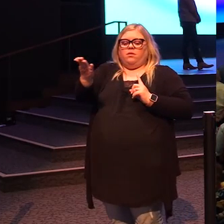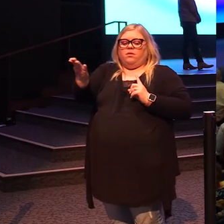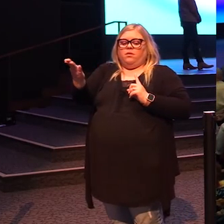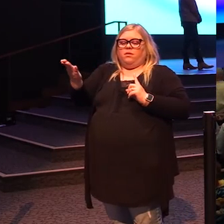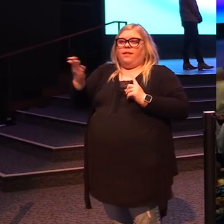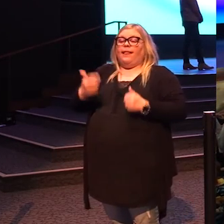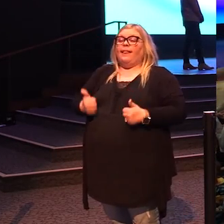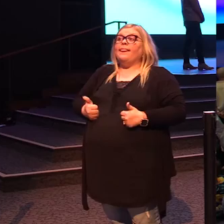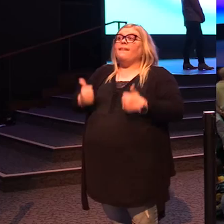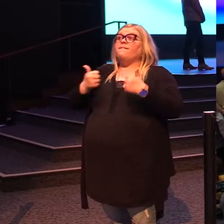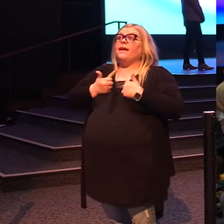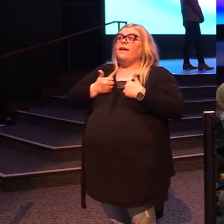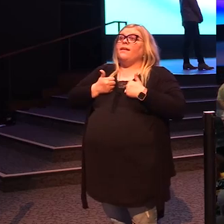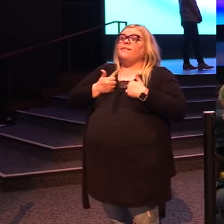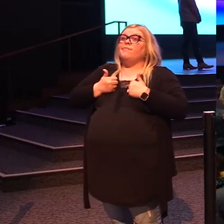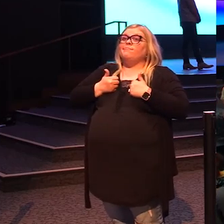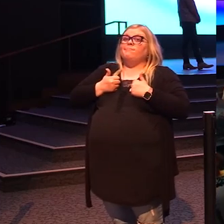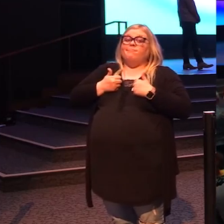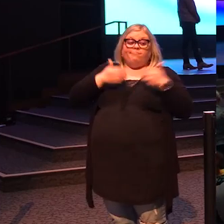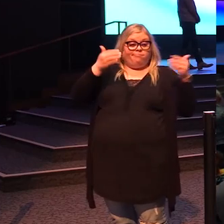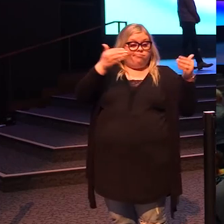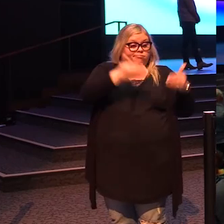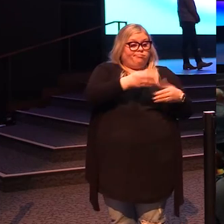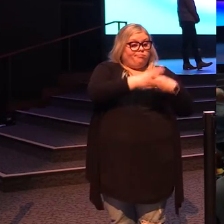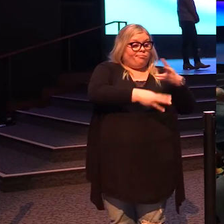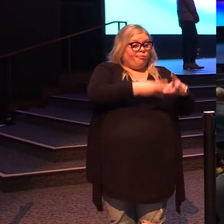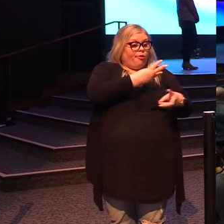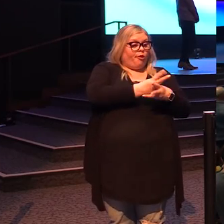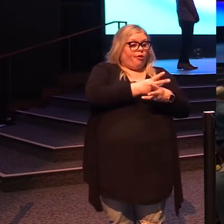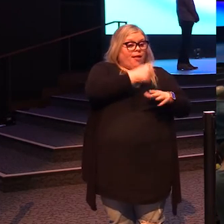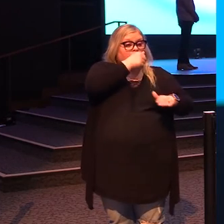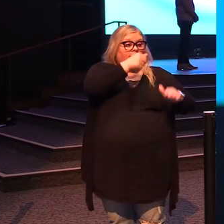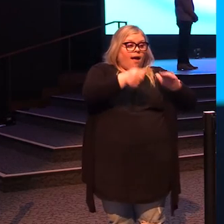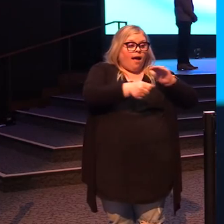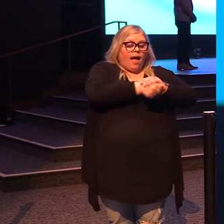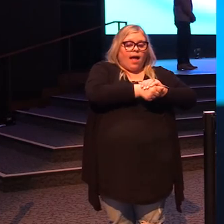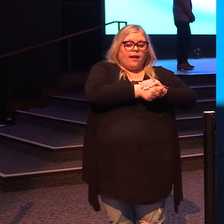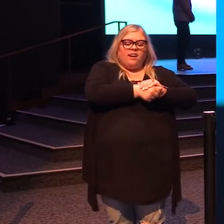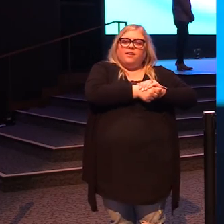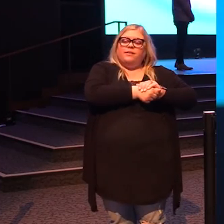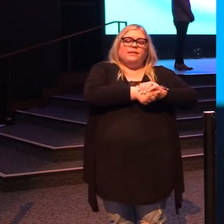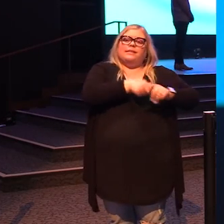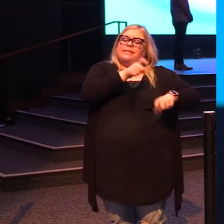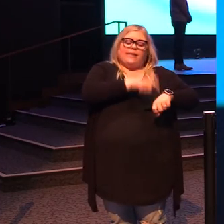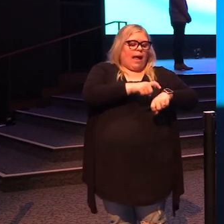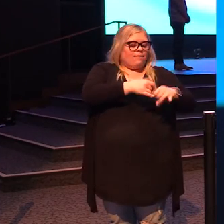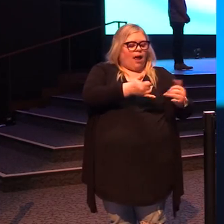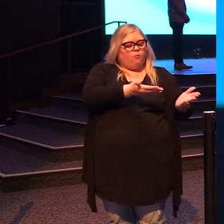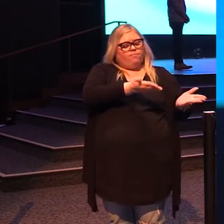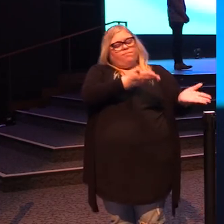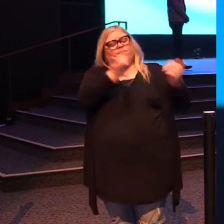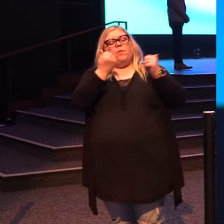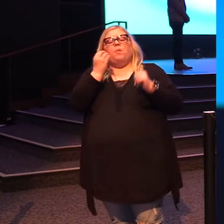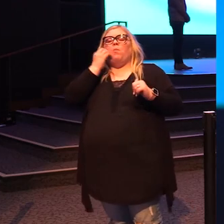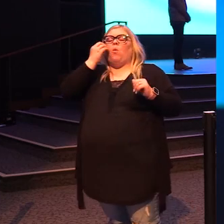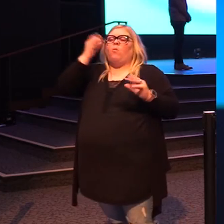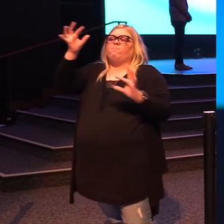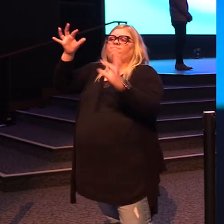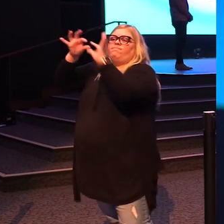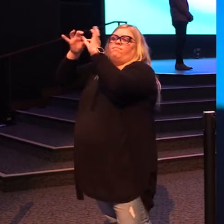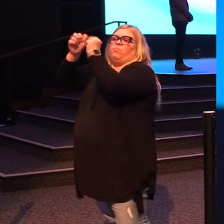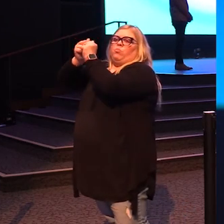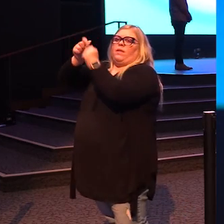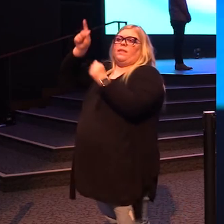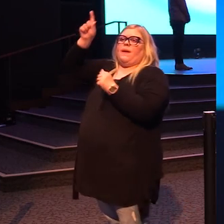Living a life that is hiding from him? It's time to come home. It's time